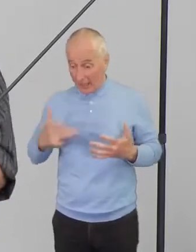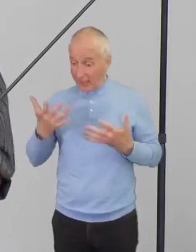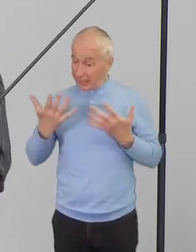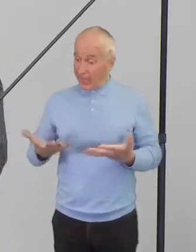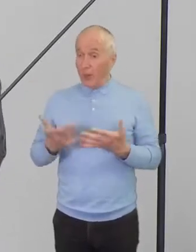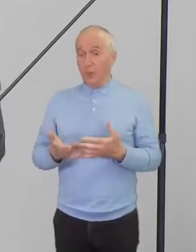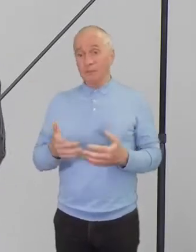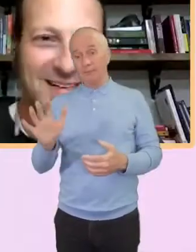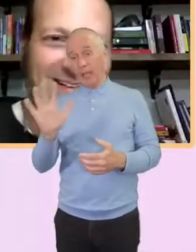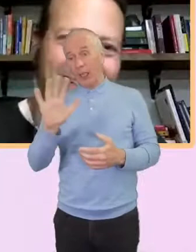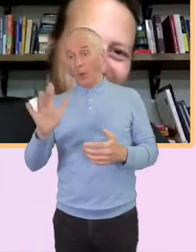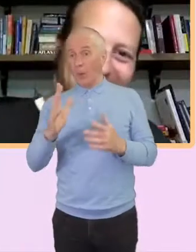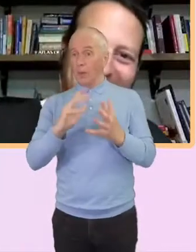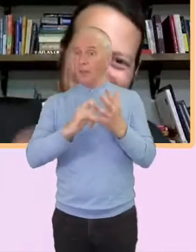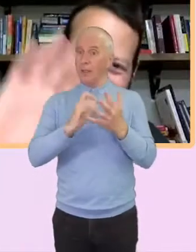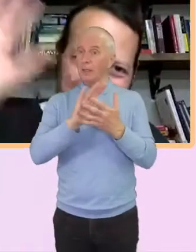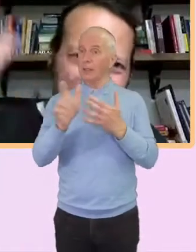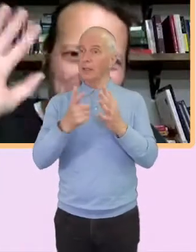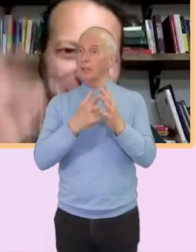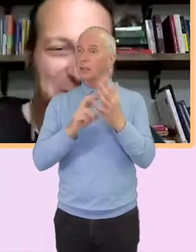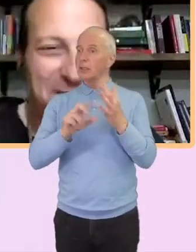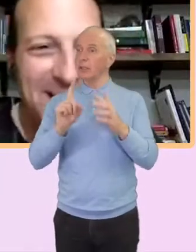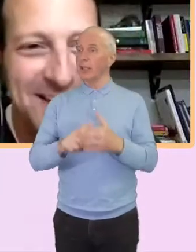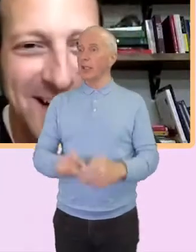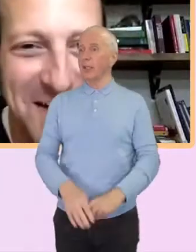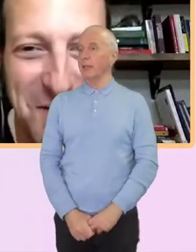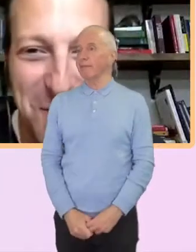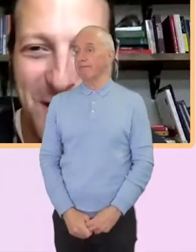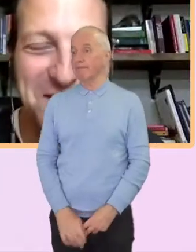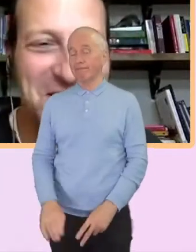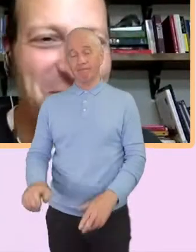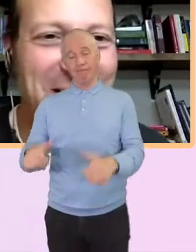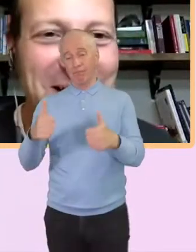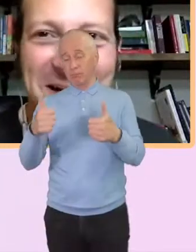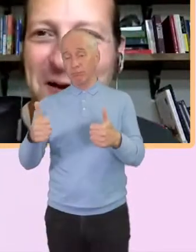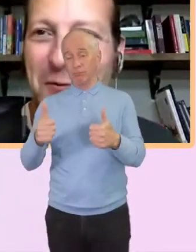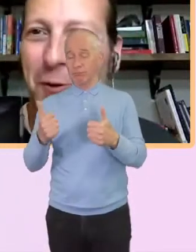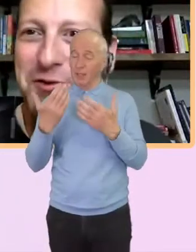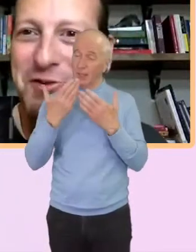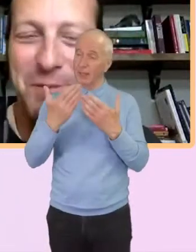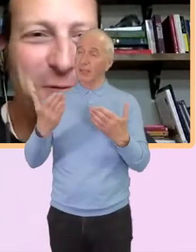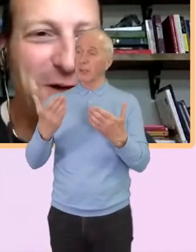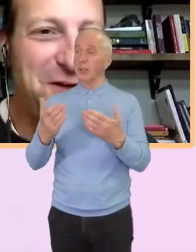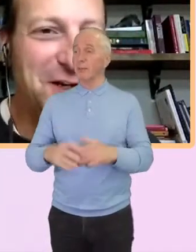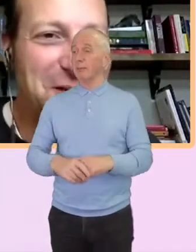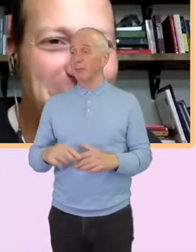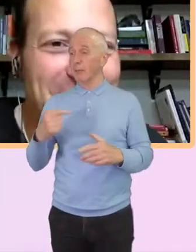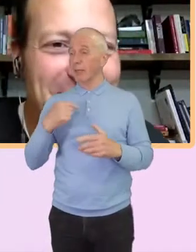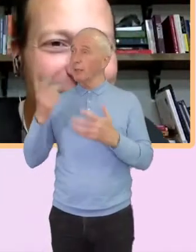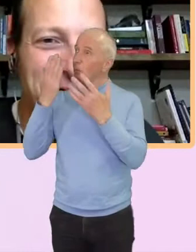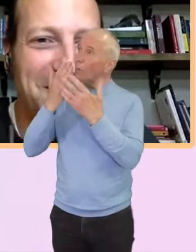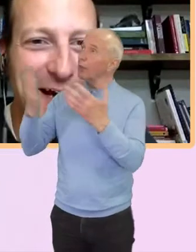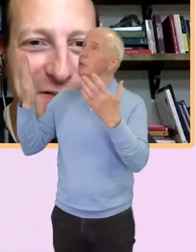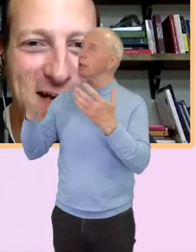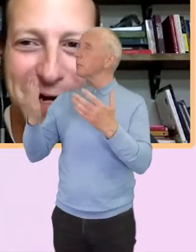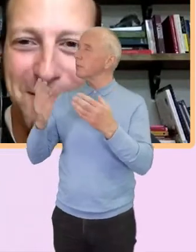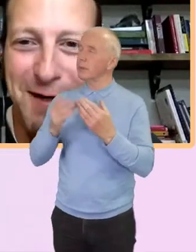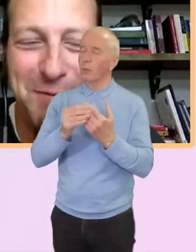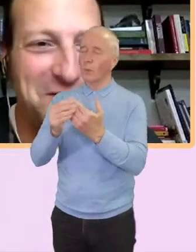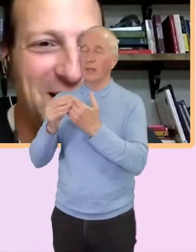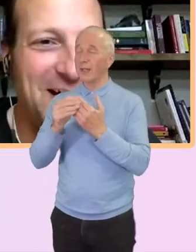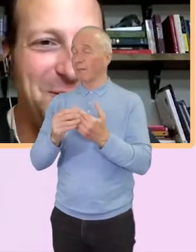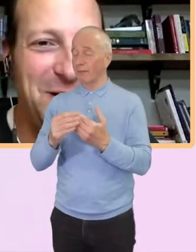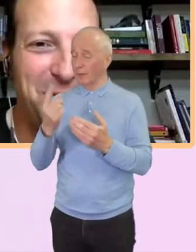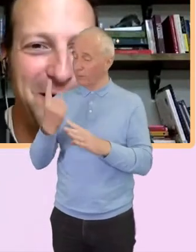Hello! How are you, Shane? I'm doing great. Thanks so much. I've been worshiping with you, tuning in for the last